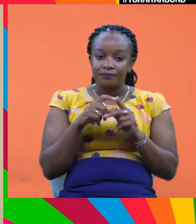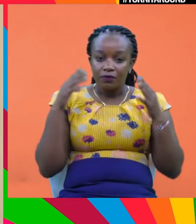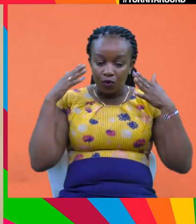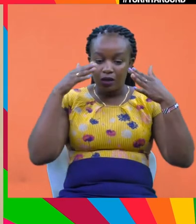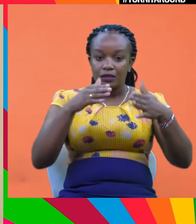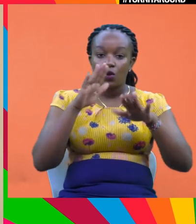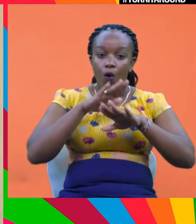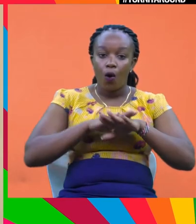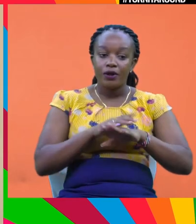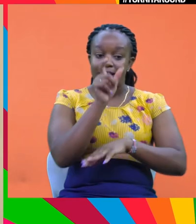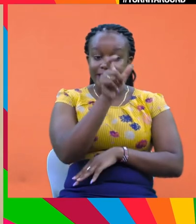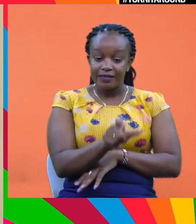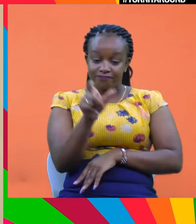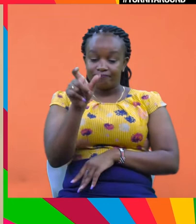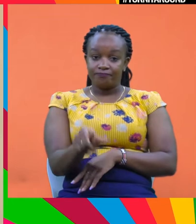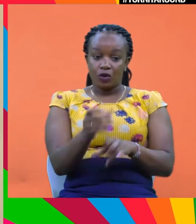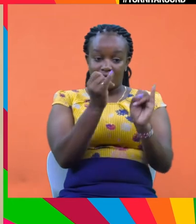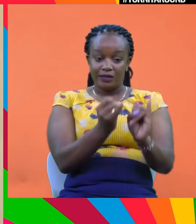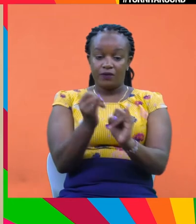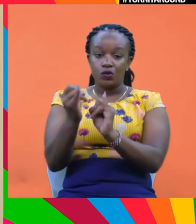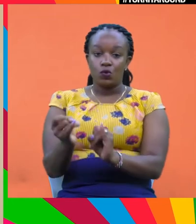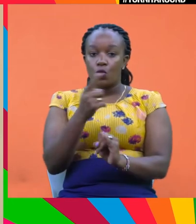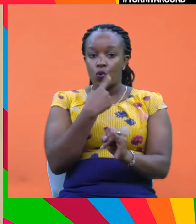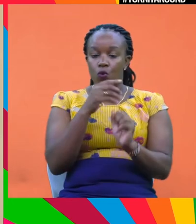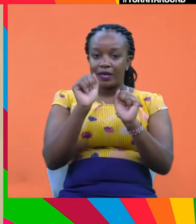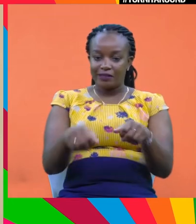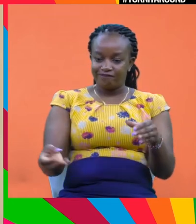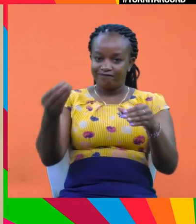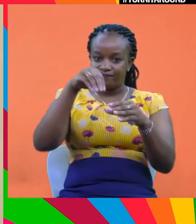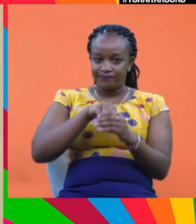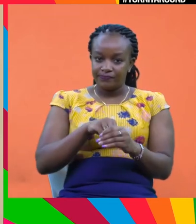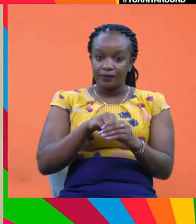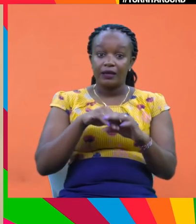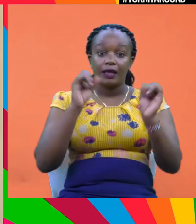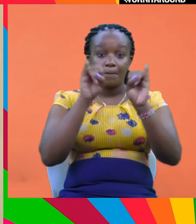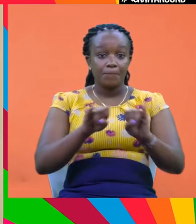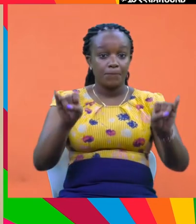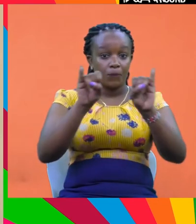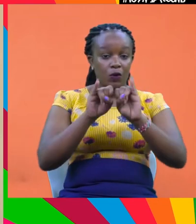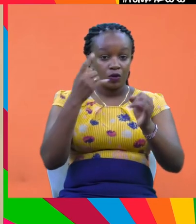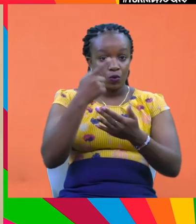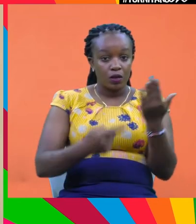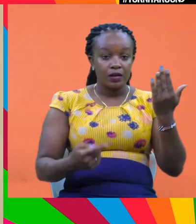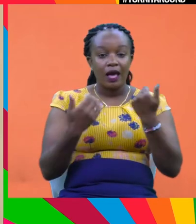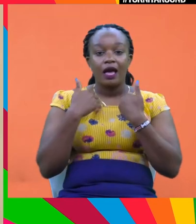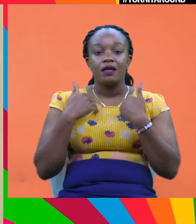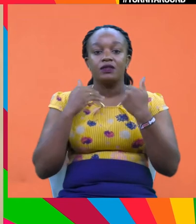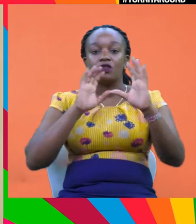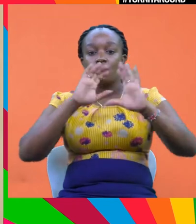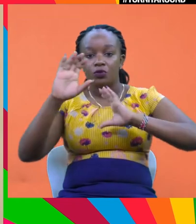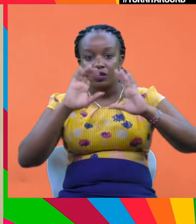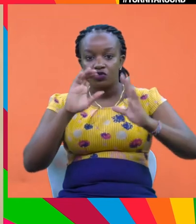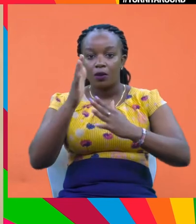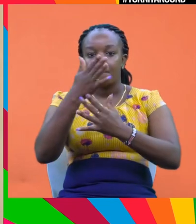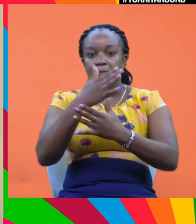are individuals can get also get on that board. And so the important thing is, I think, having the communication